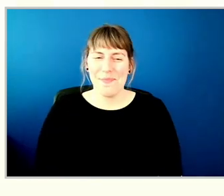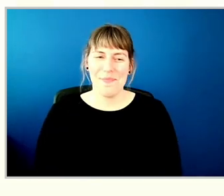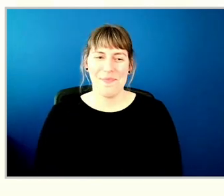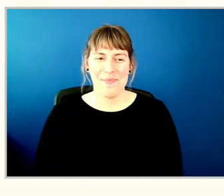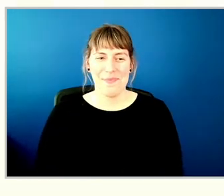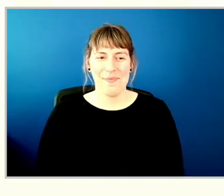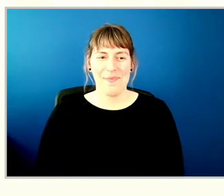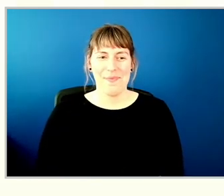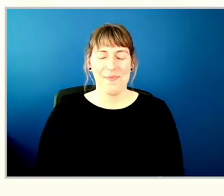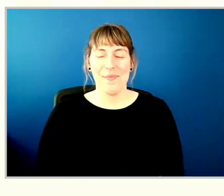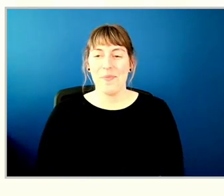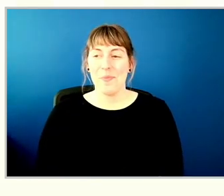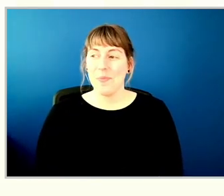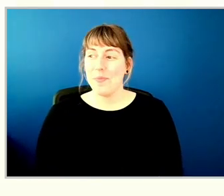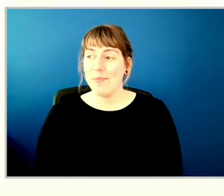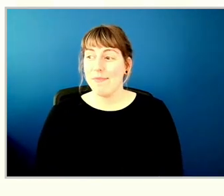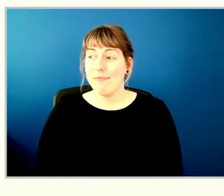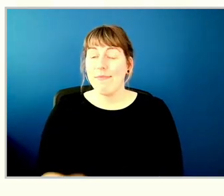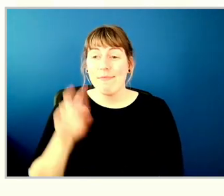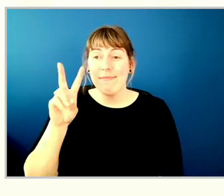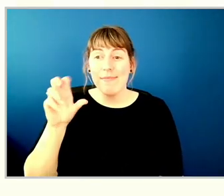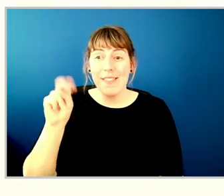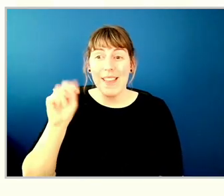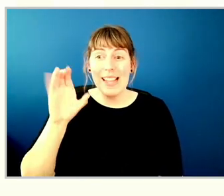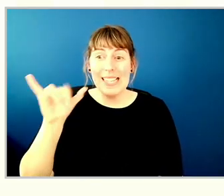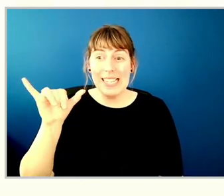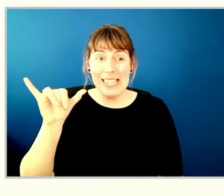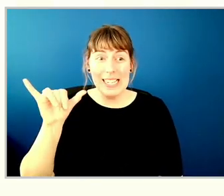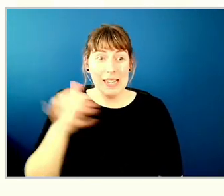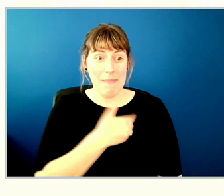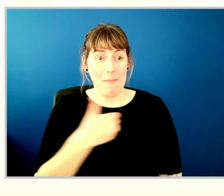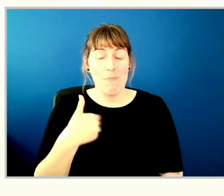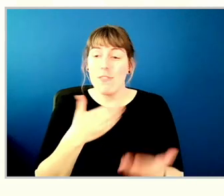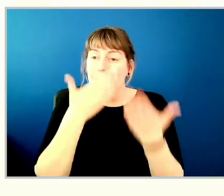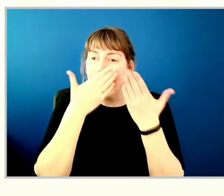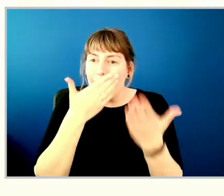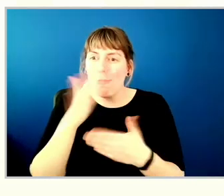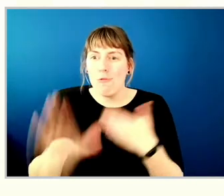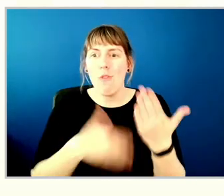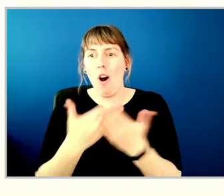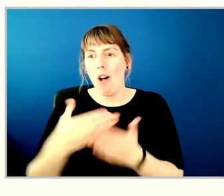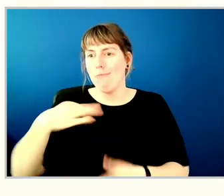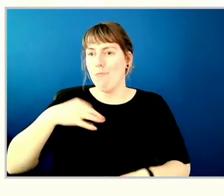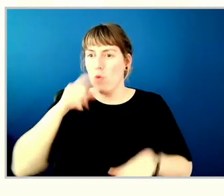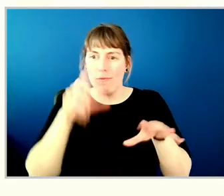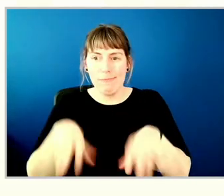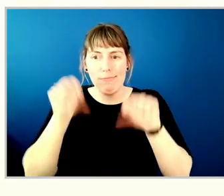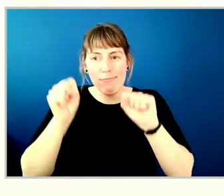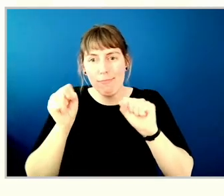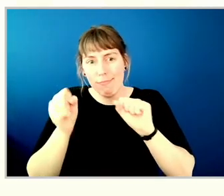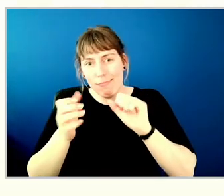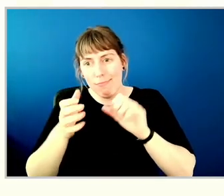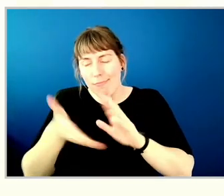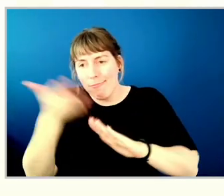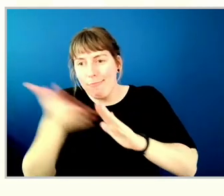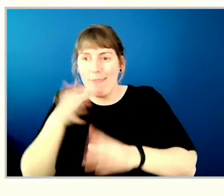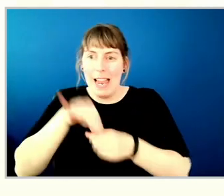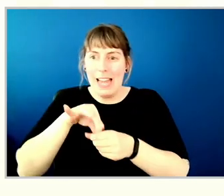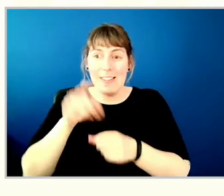On behalf of all Vancity members, thank you to all of the candidates who ran this year's election for board of directors.